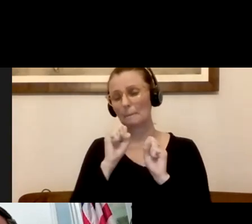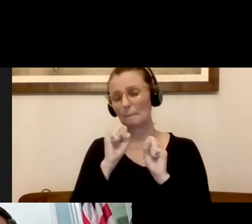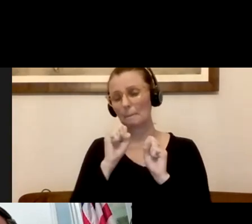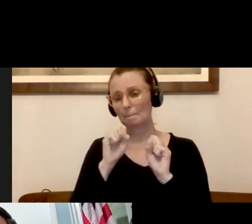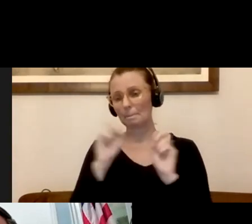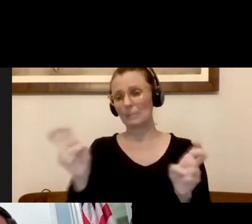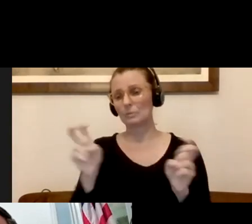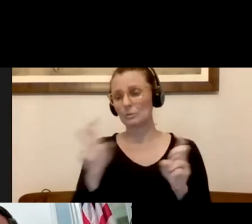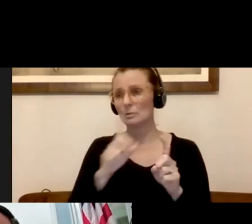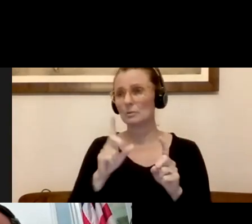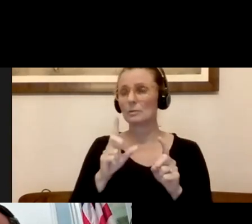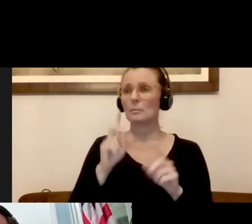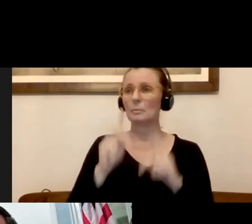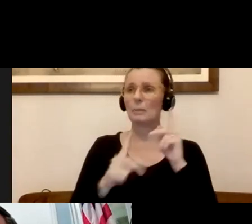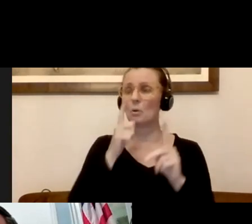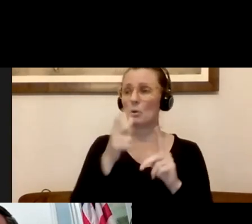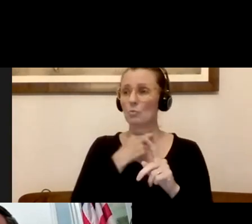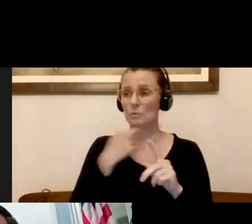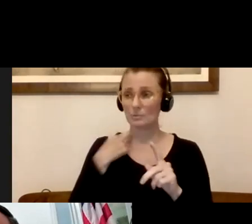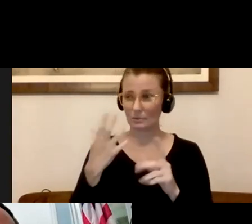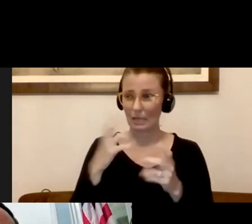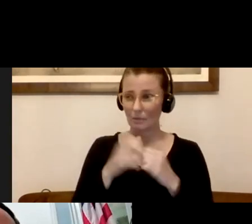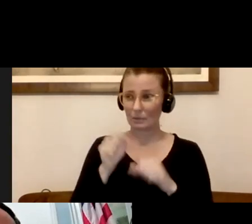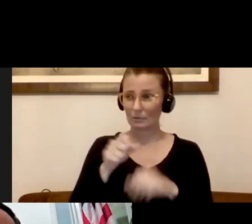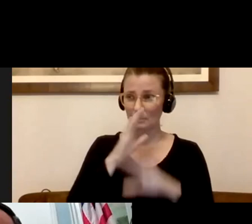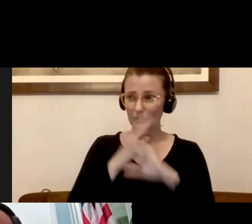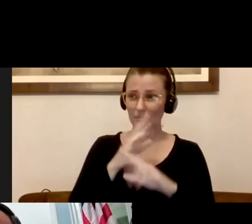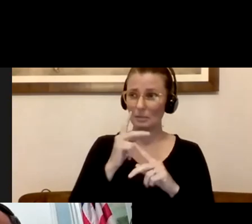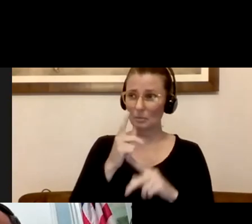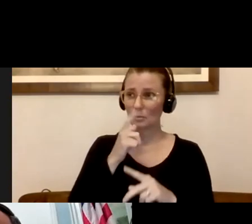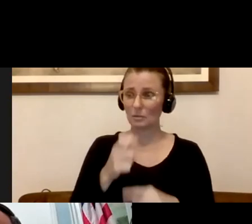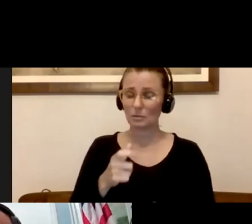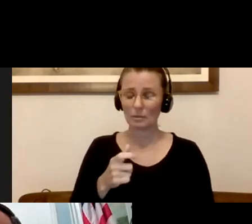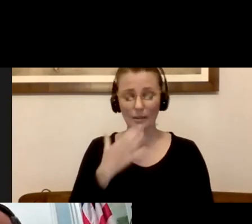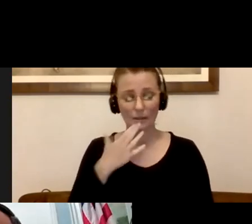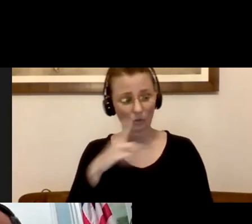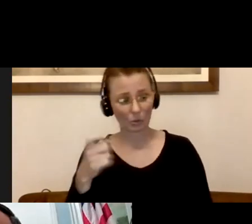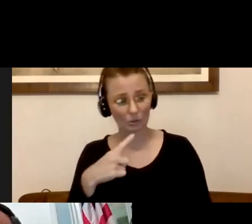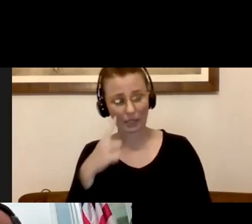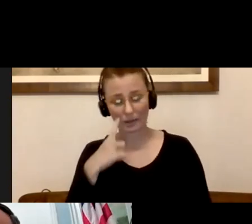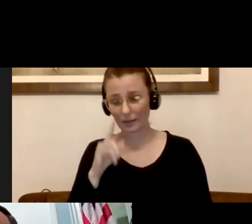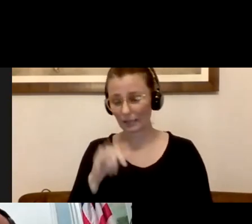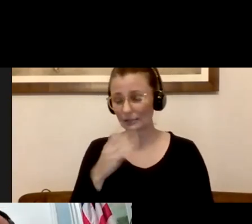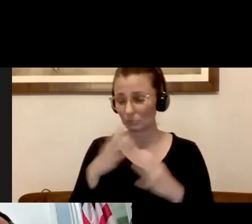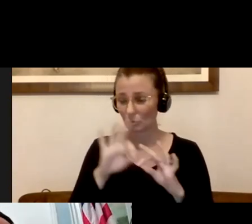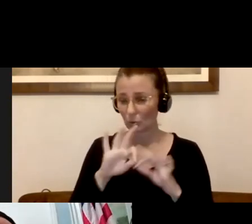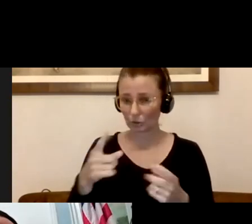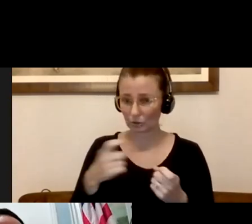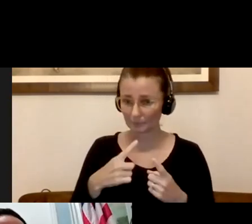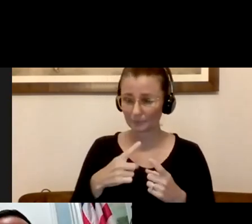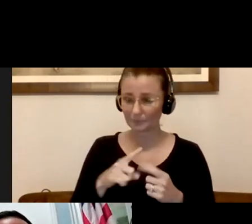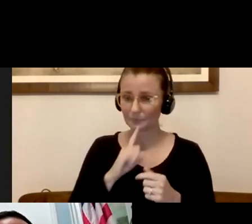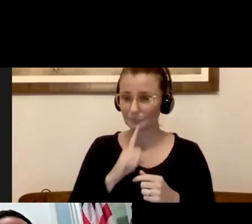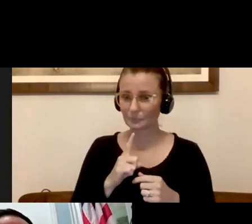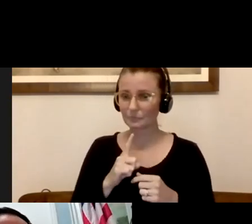safety of those at risk? Doug, you want to give a shot at this? And thank you for the question, whoever said that. Thank you for the question. I think that's an important question to answer. And